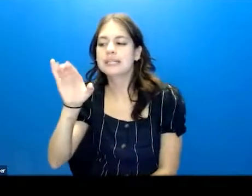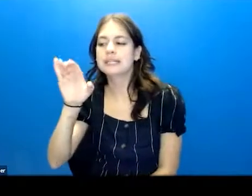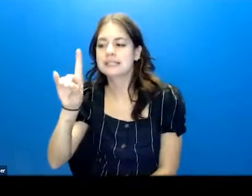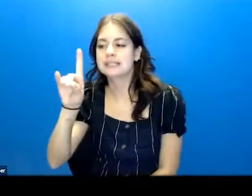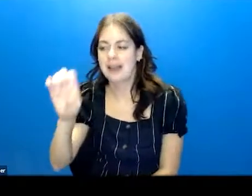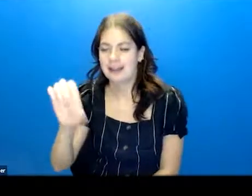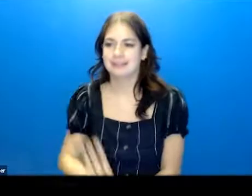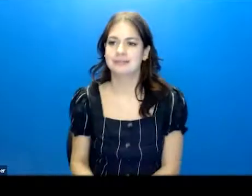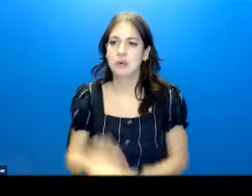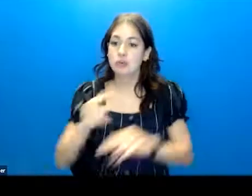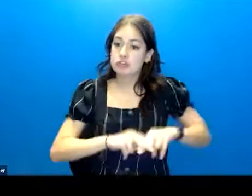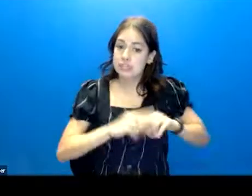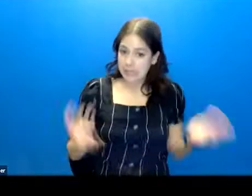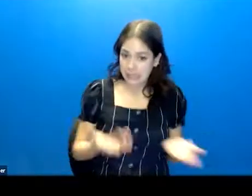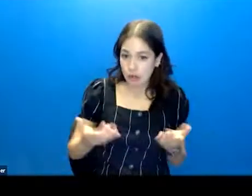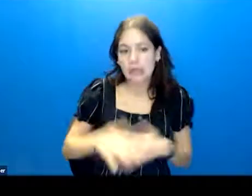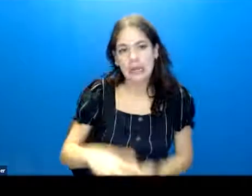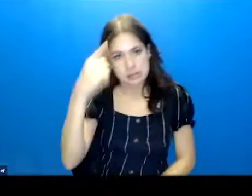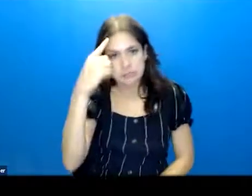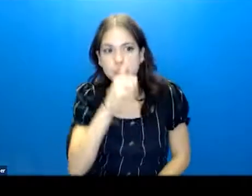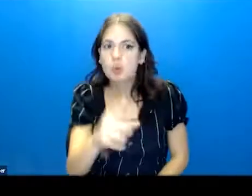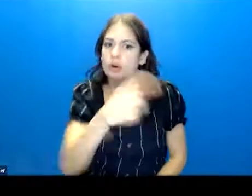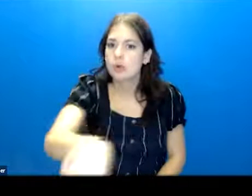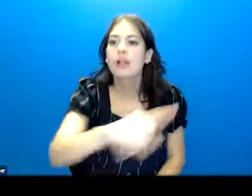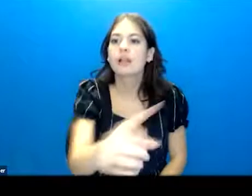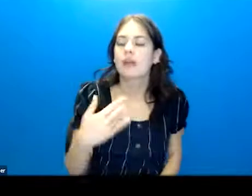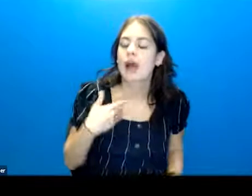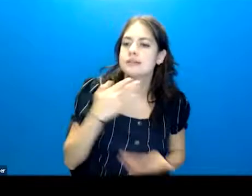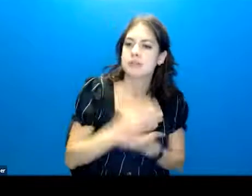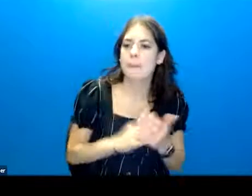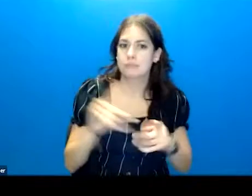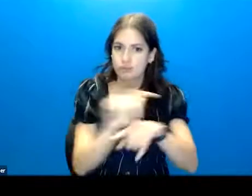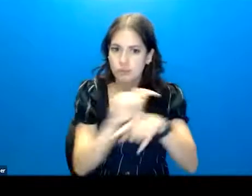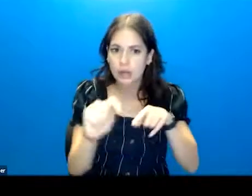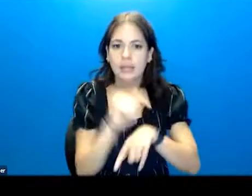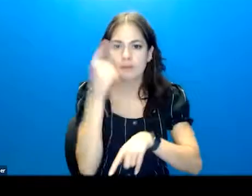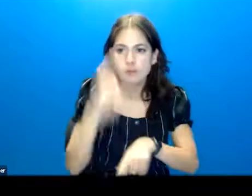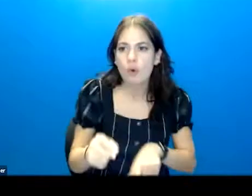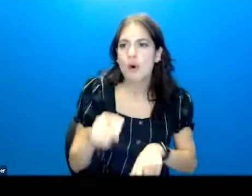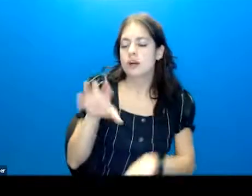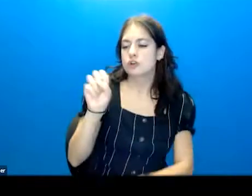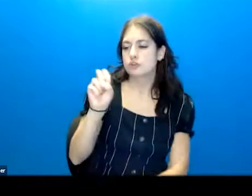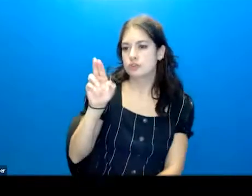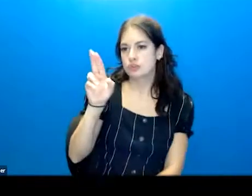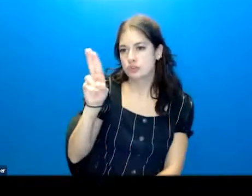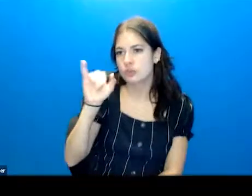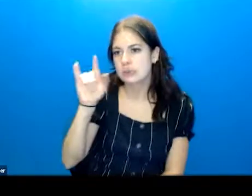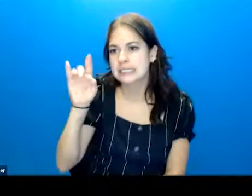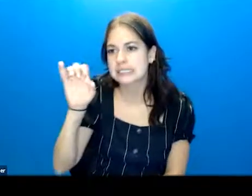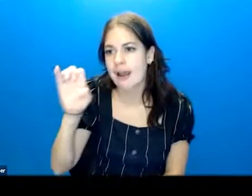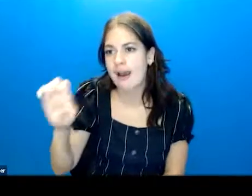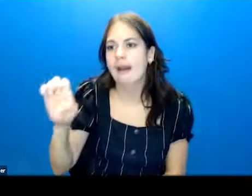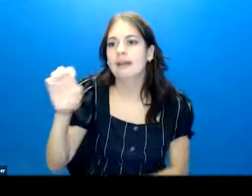So you're sitting here, and I'm sure all of you have had some training in suicide risk assessment management, right?